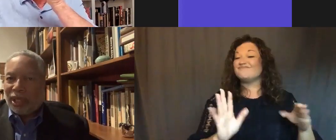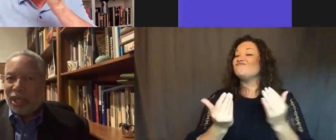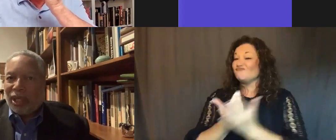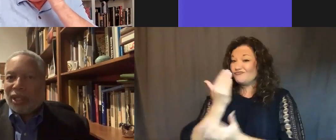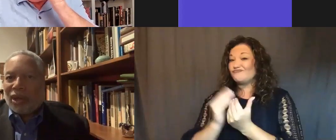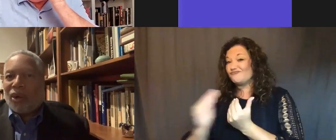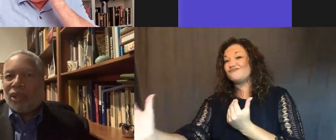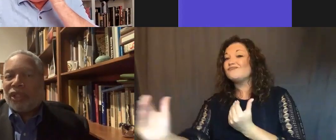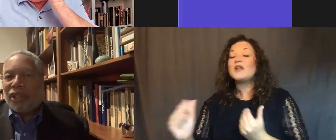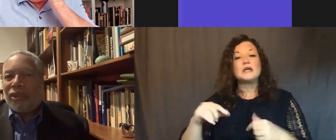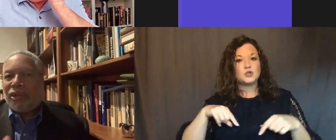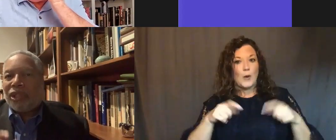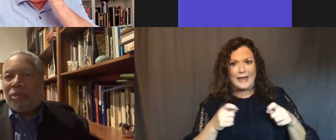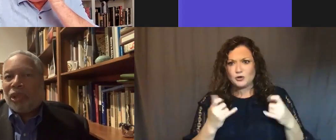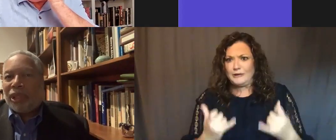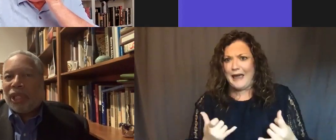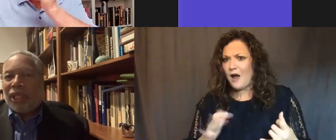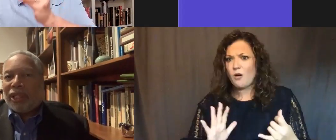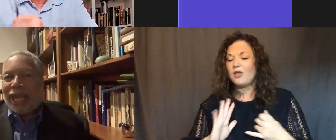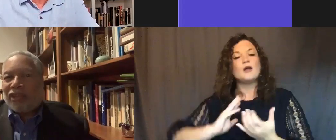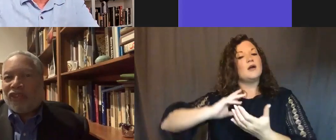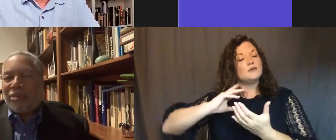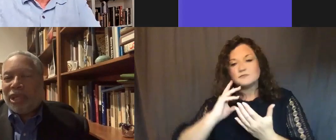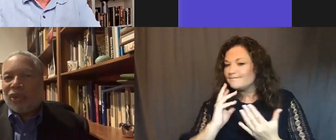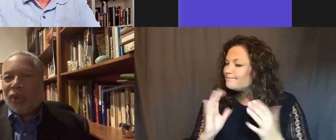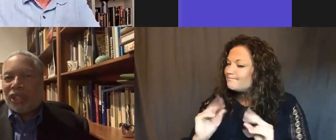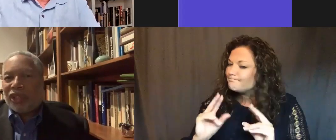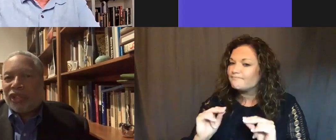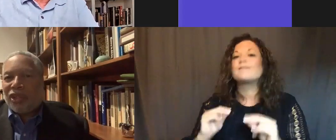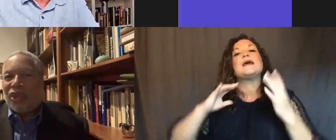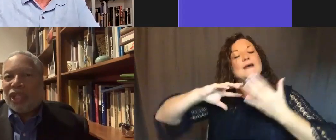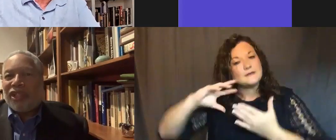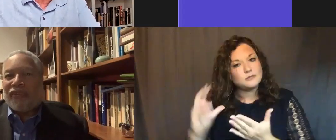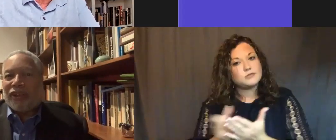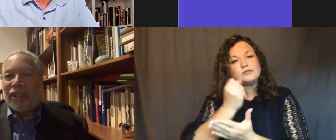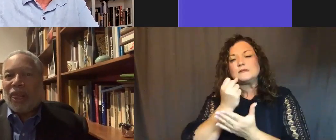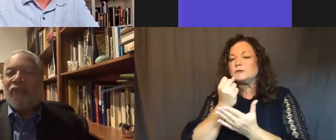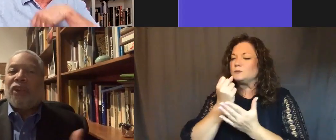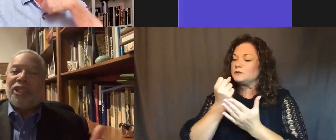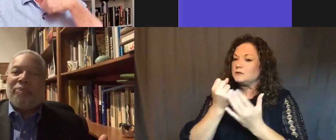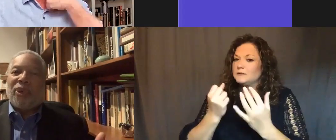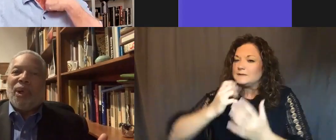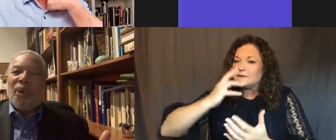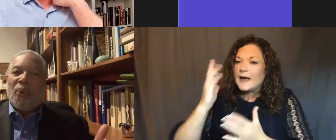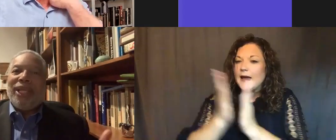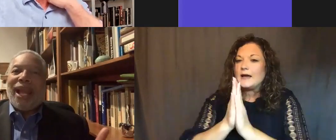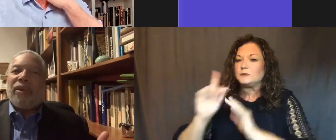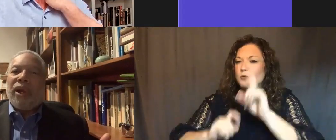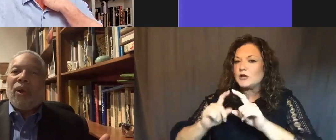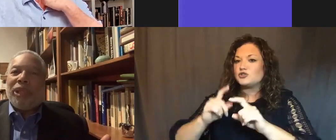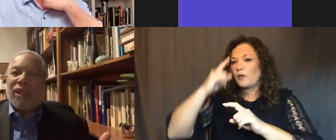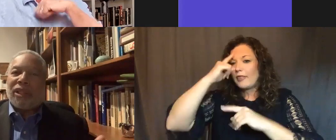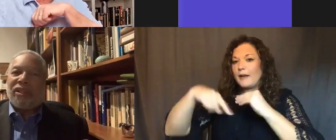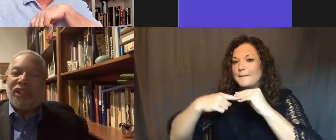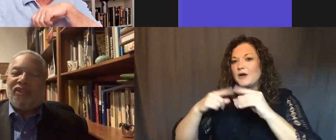moment, the goal is to use this moment to ask fundamental questions to do things differently. For example, we now